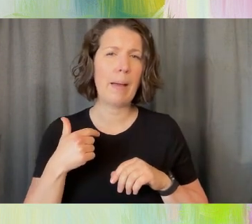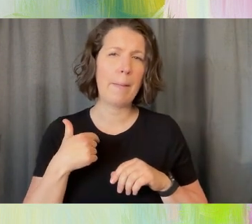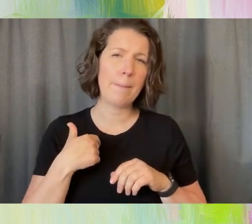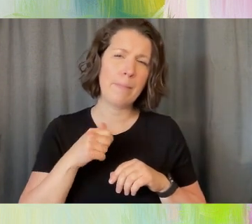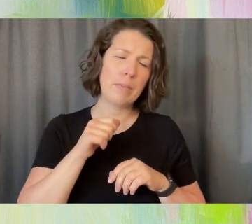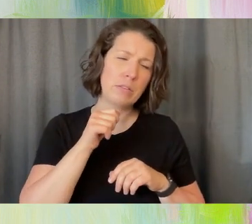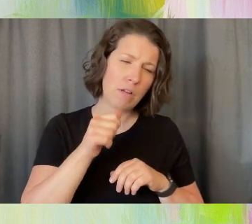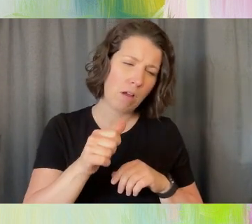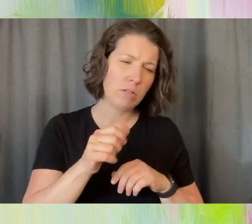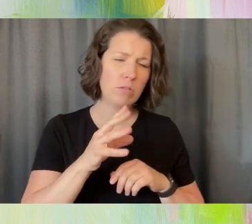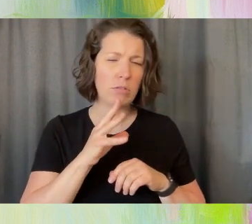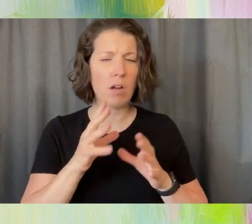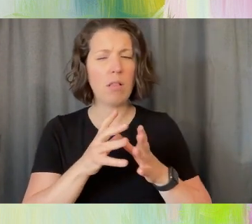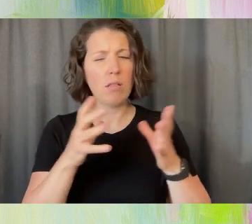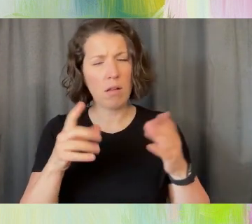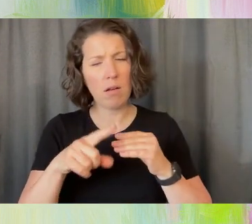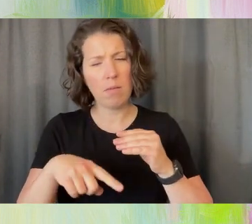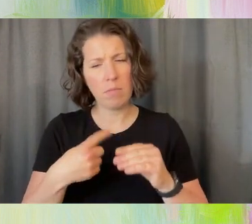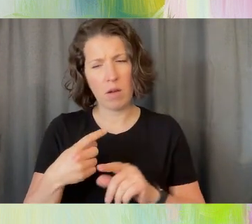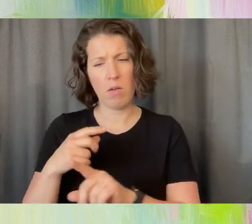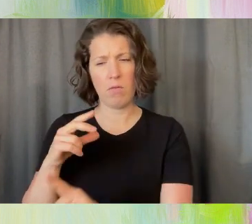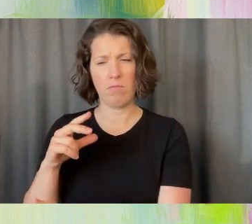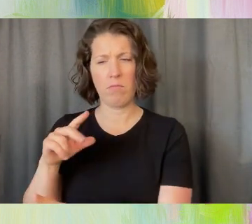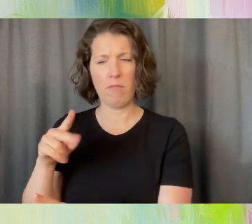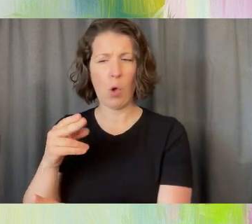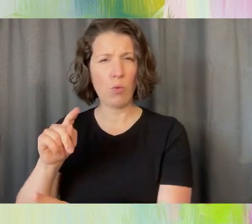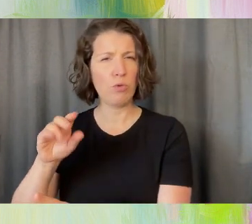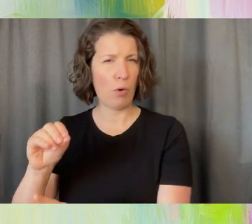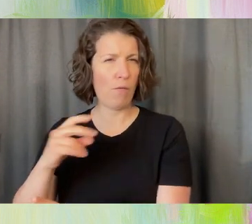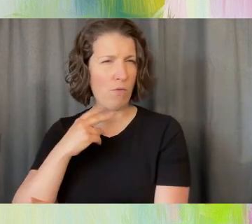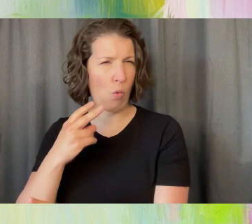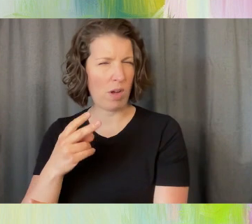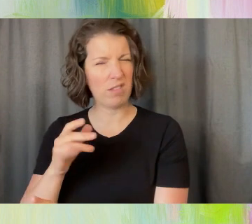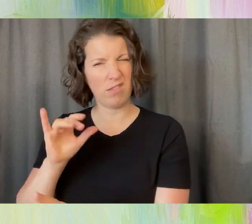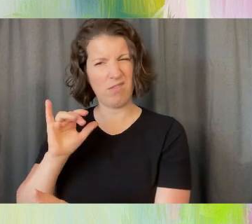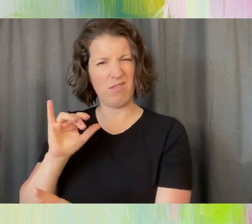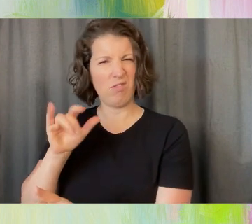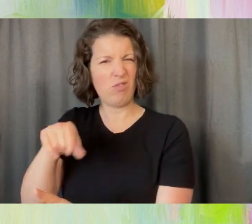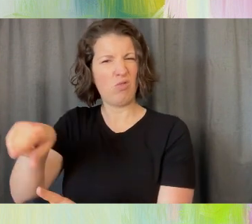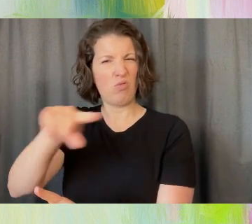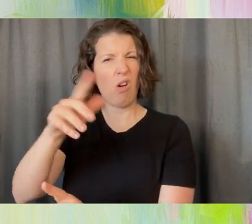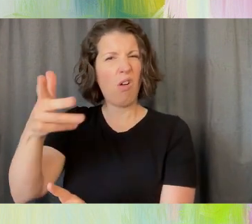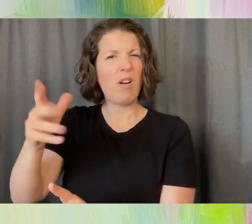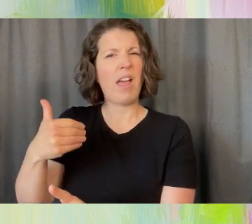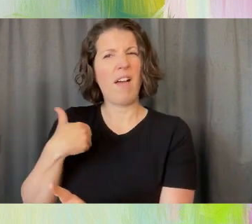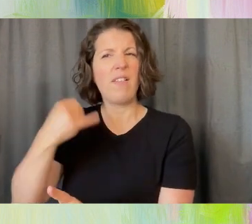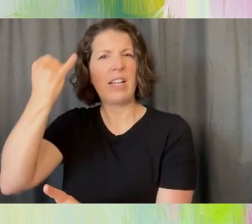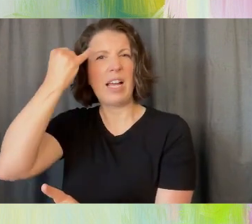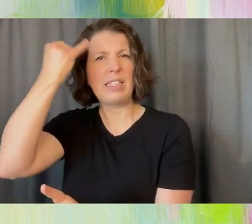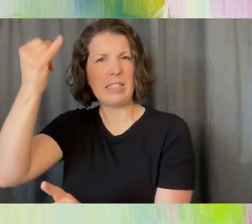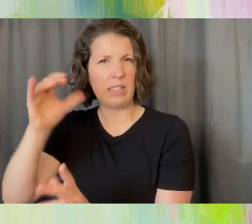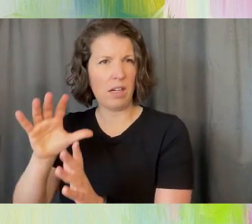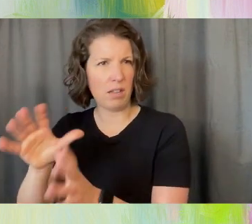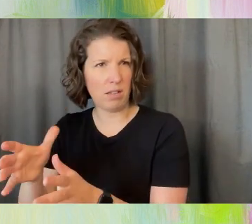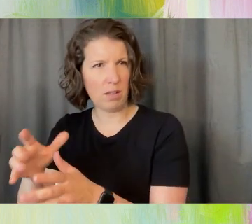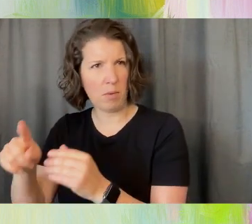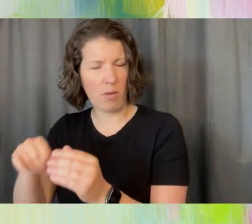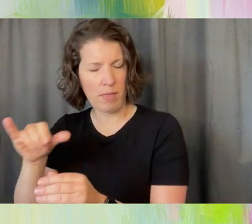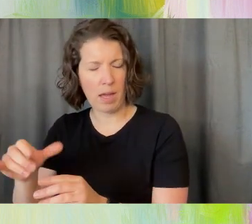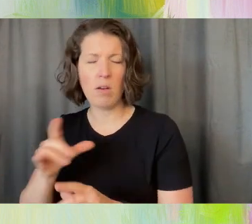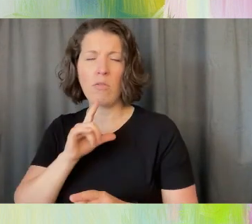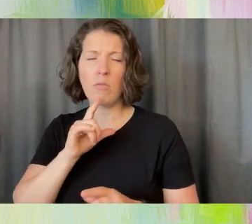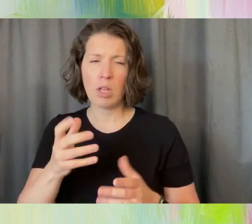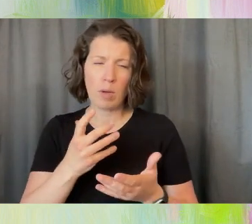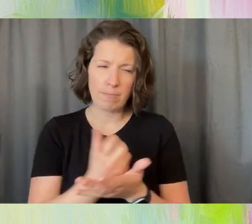Voice because you already have an idea. And I have to have, I would like to have time to really go through this, this